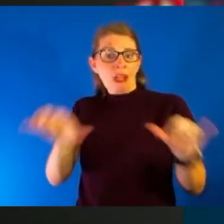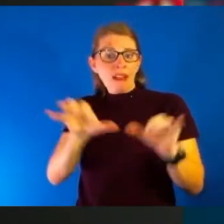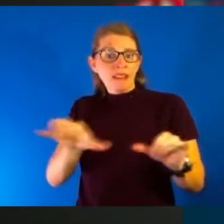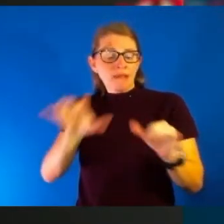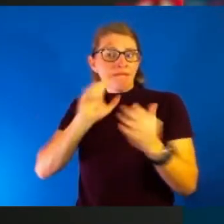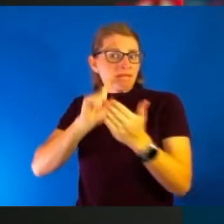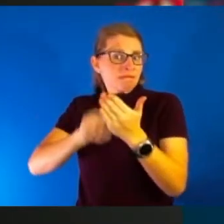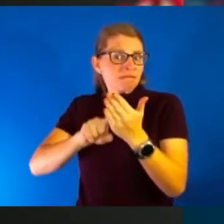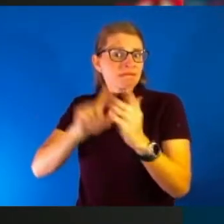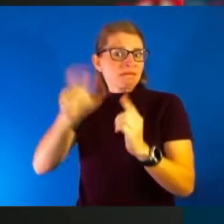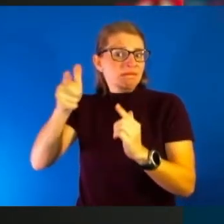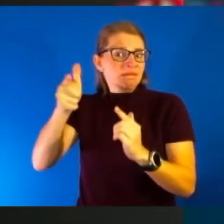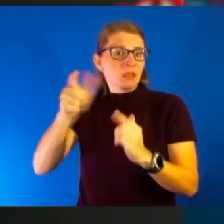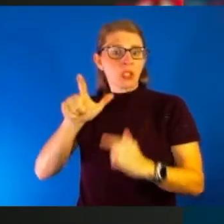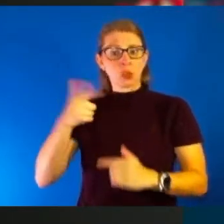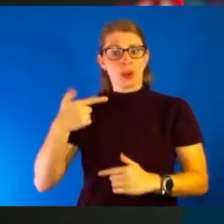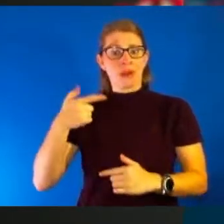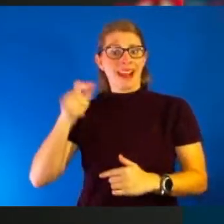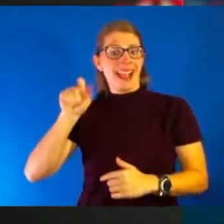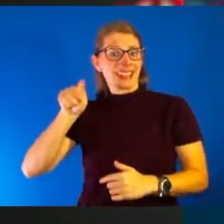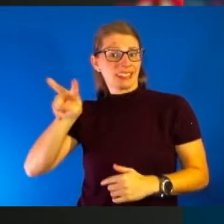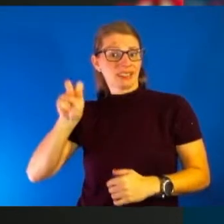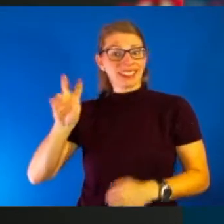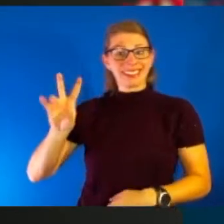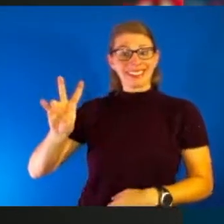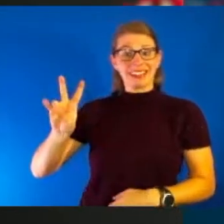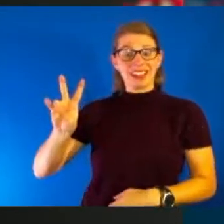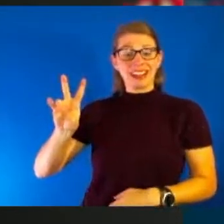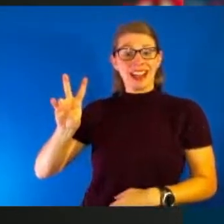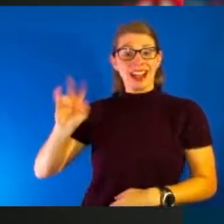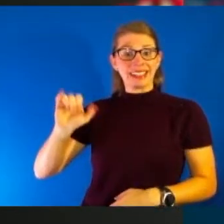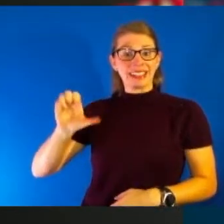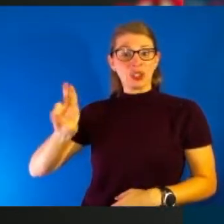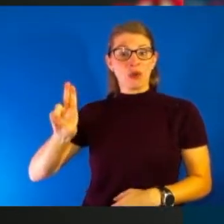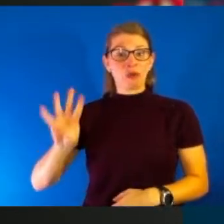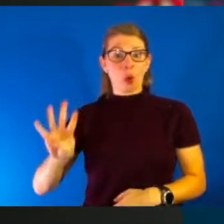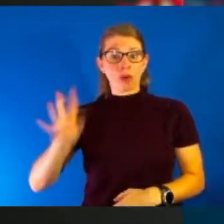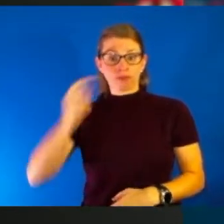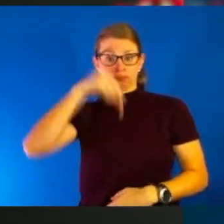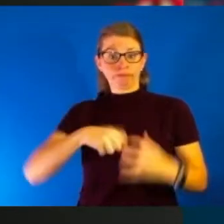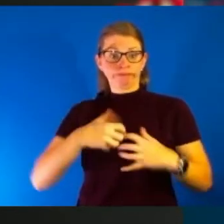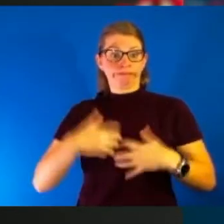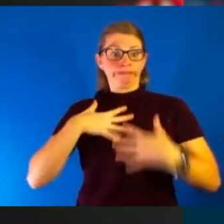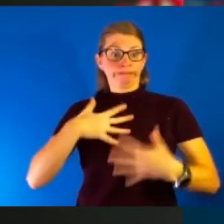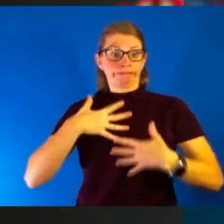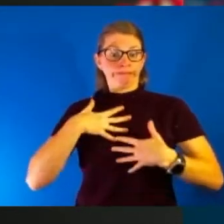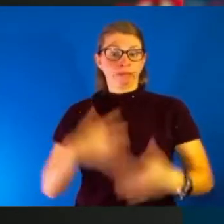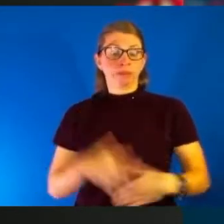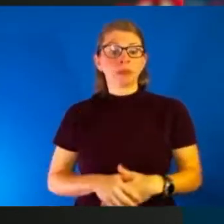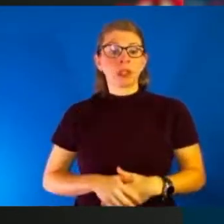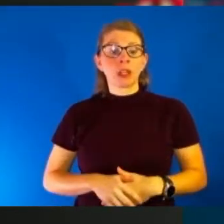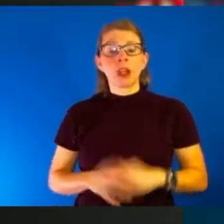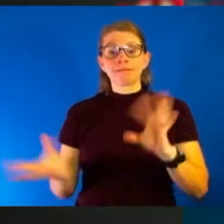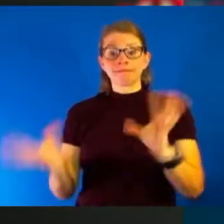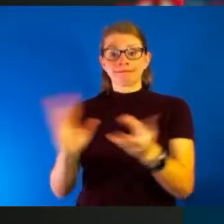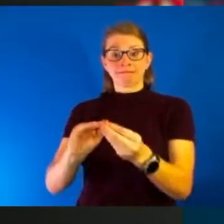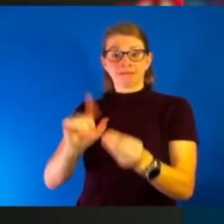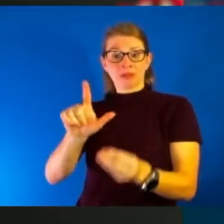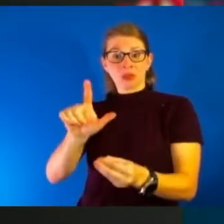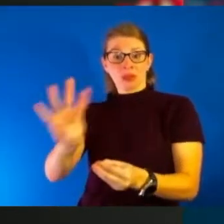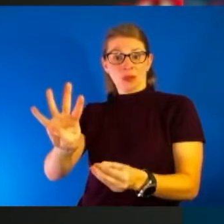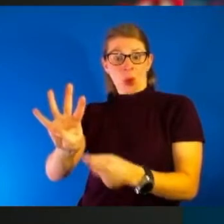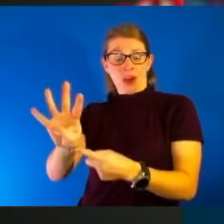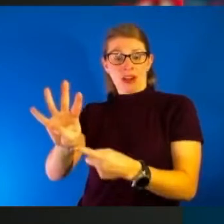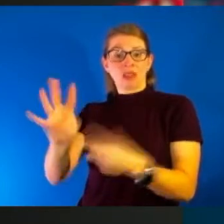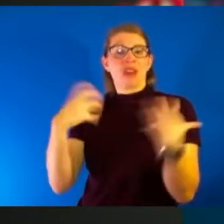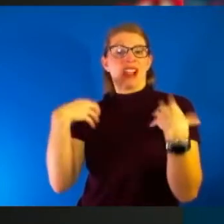infections, seven in the ICU and four of those on the ventilator. We also have 24 in that recovery period as well. So